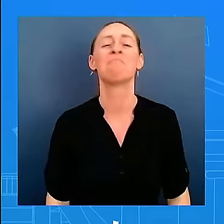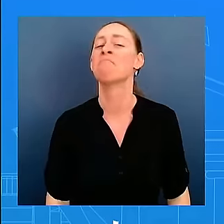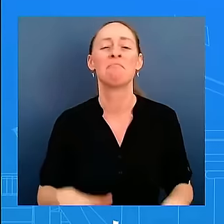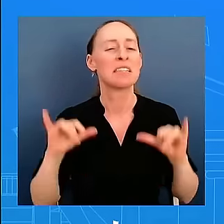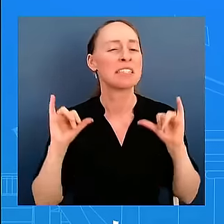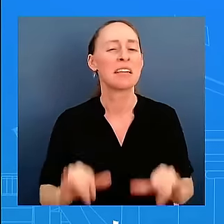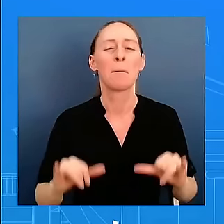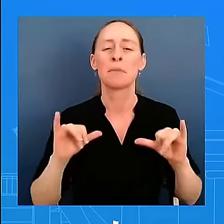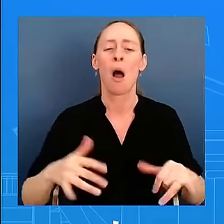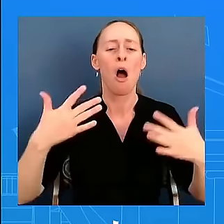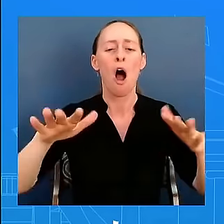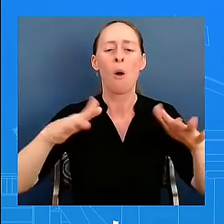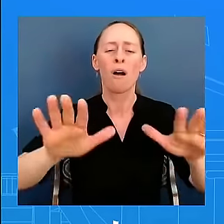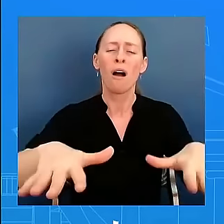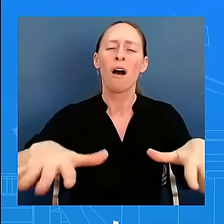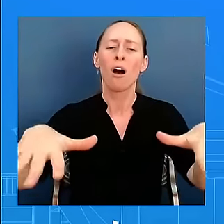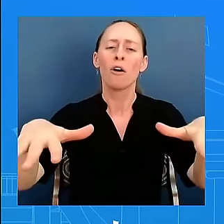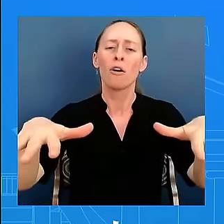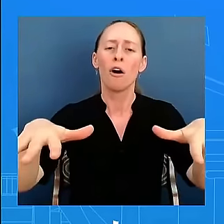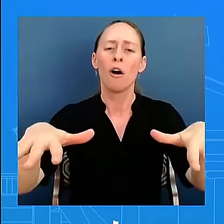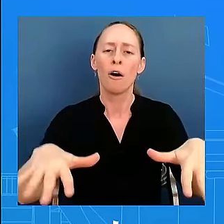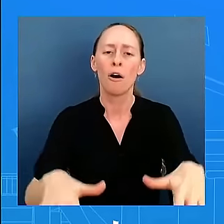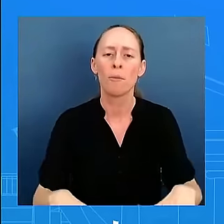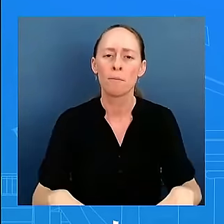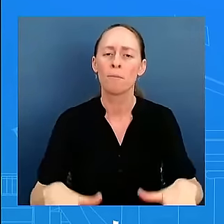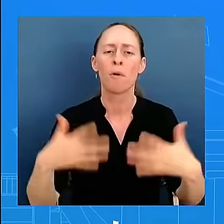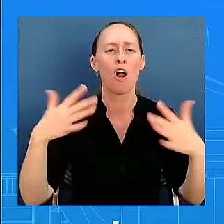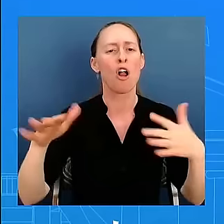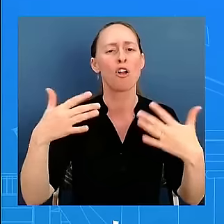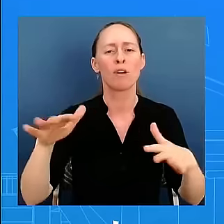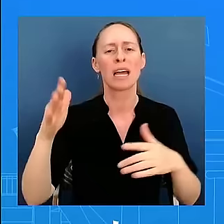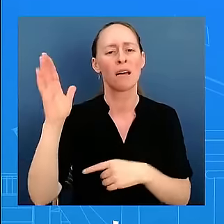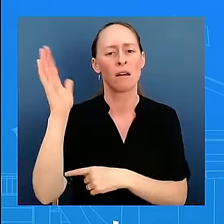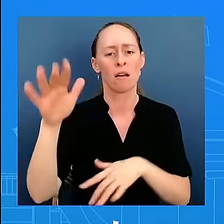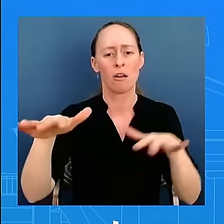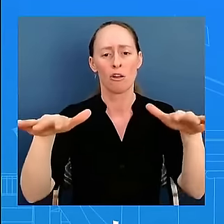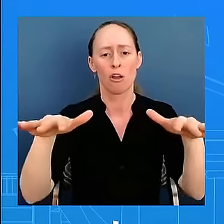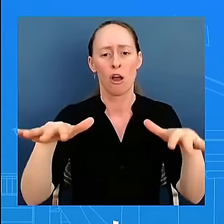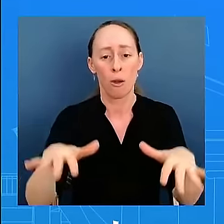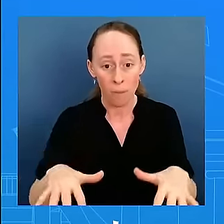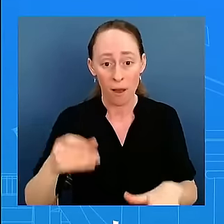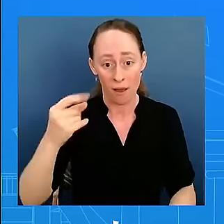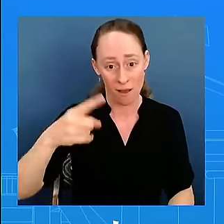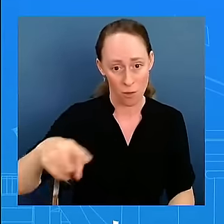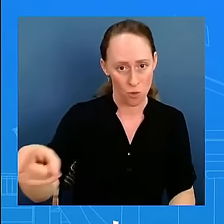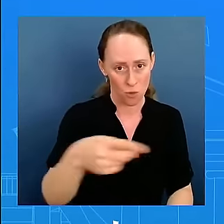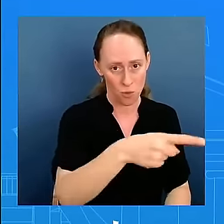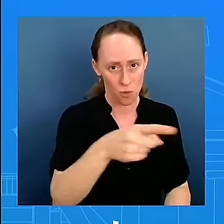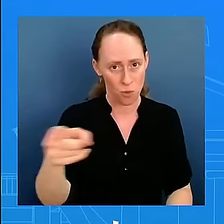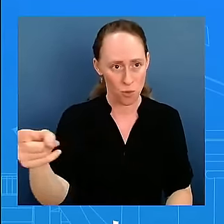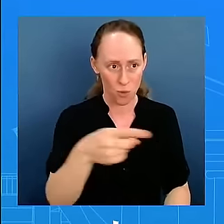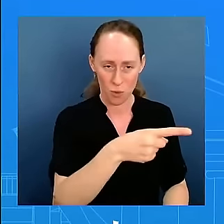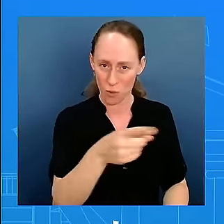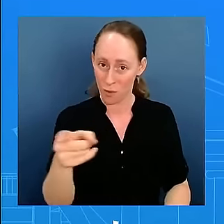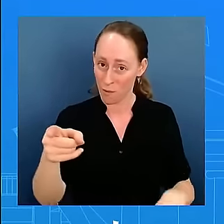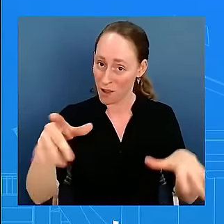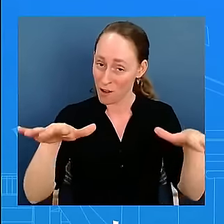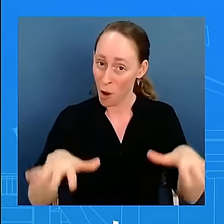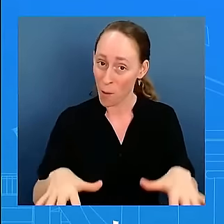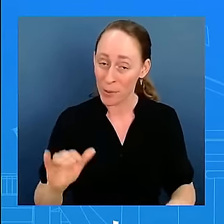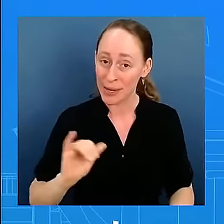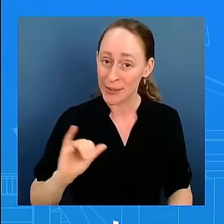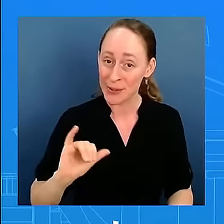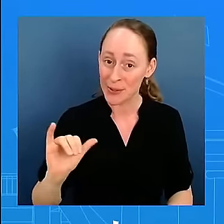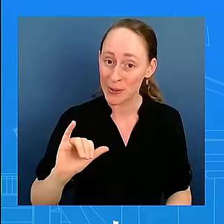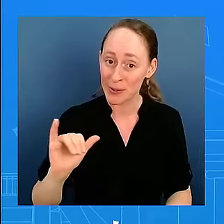all of us i hope you can read between the lines of what i mean by all of us it takes all of us to take that action and to lower